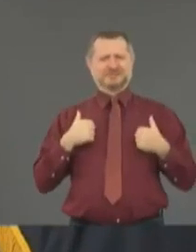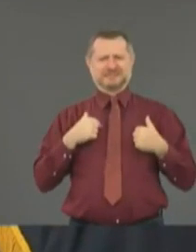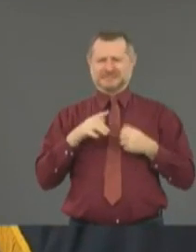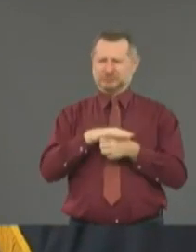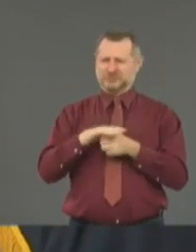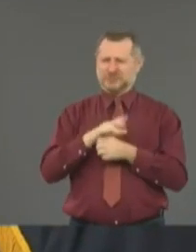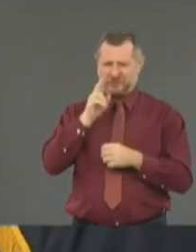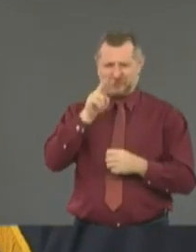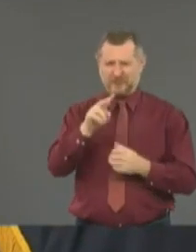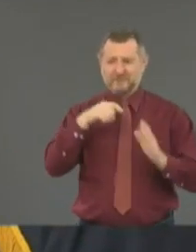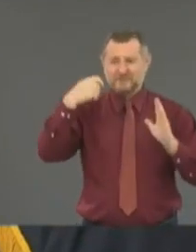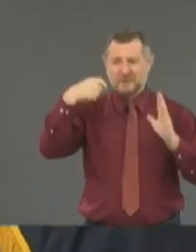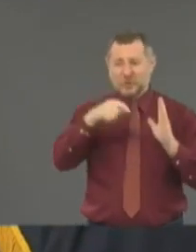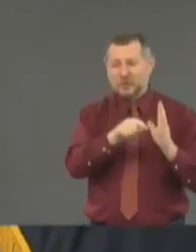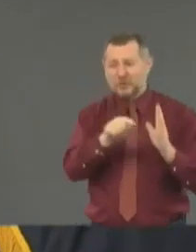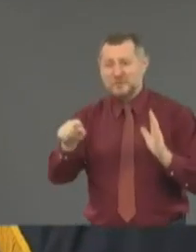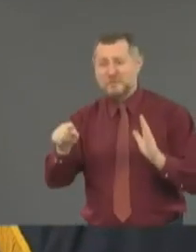too,